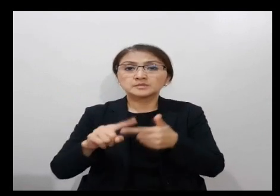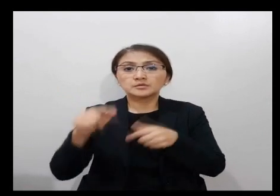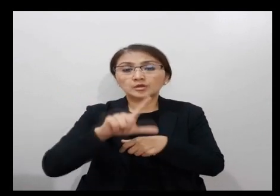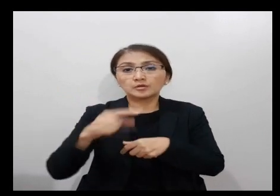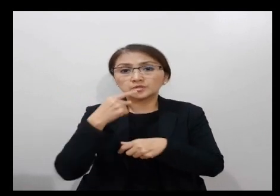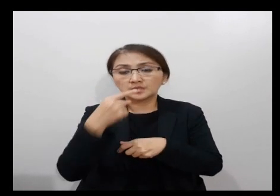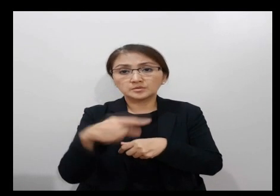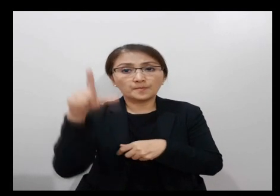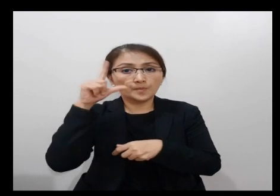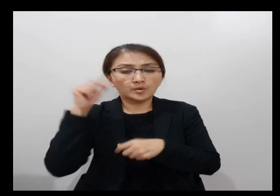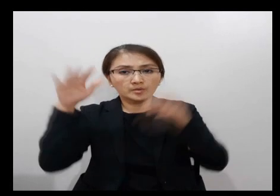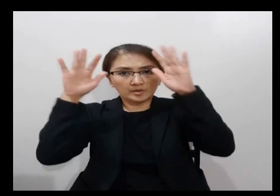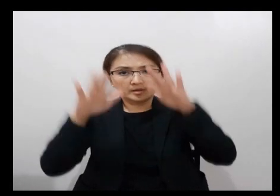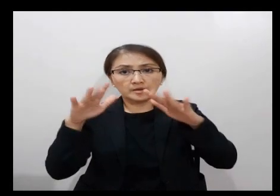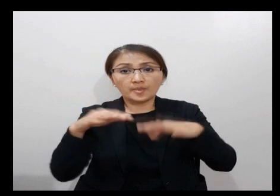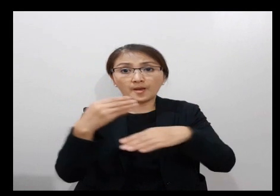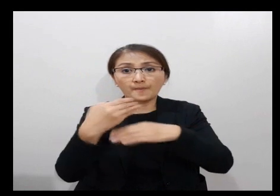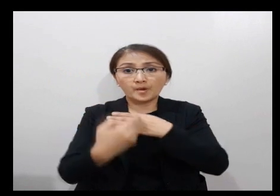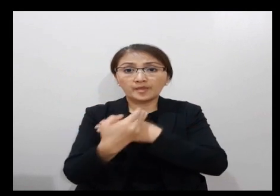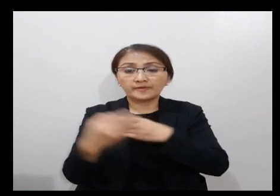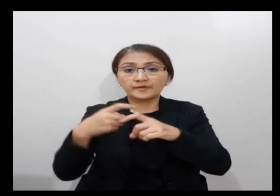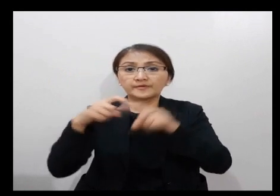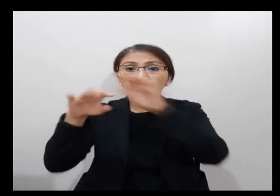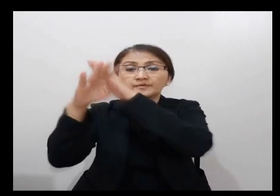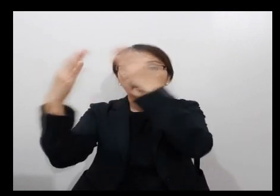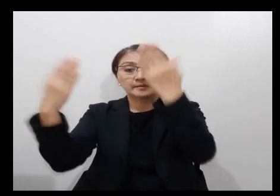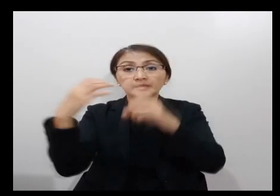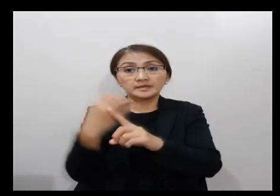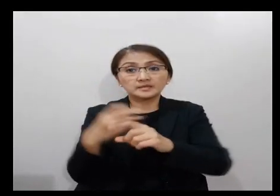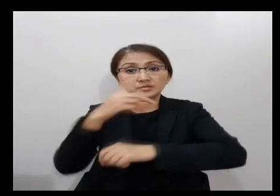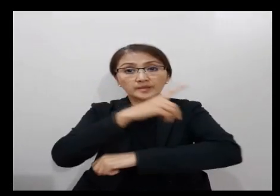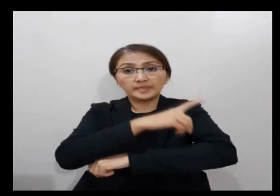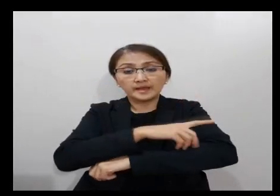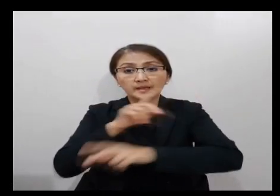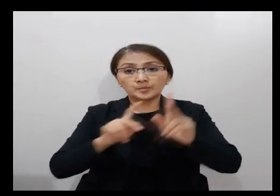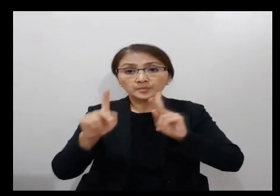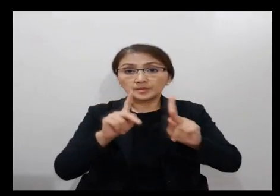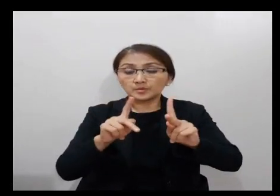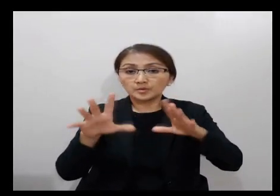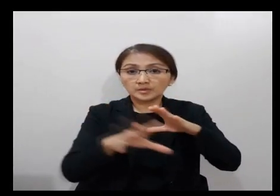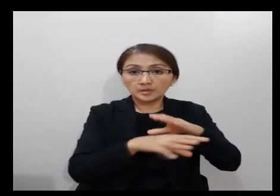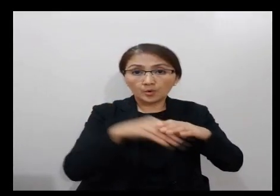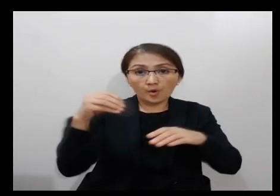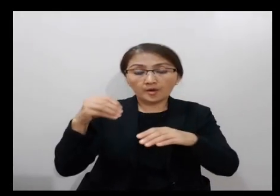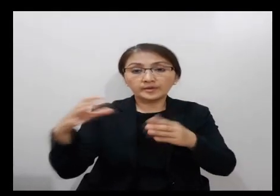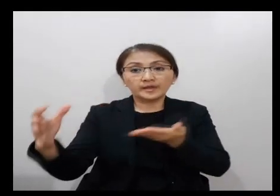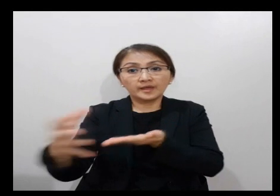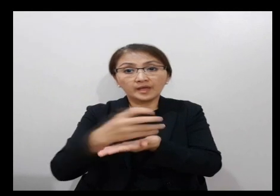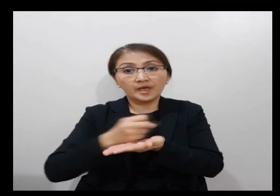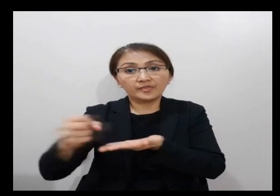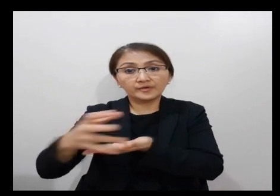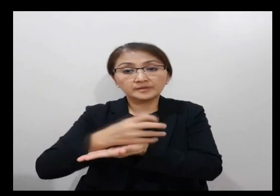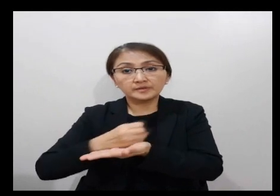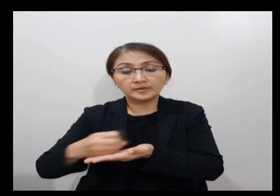I will now rain down bread from heaven for you. Each day, the people are to go out and gather their daily